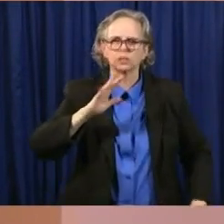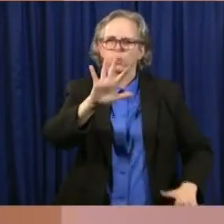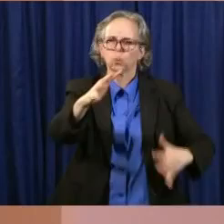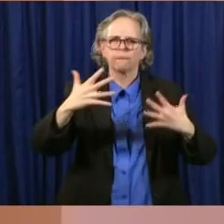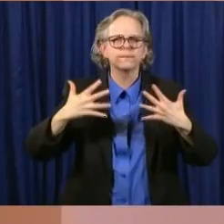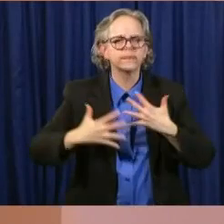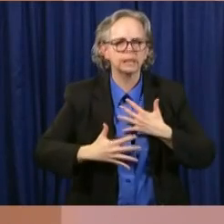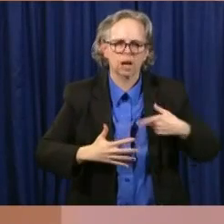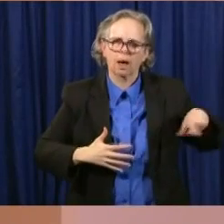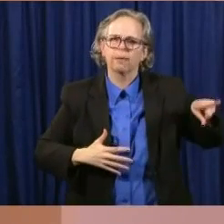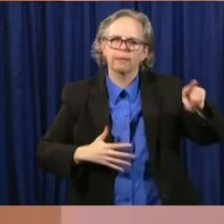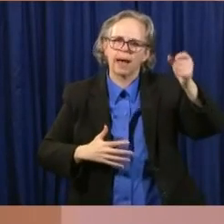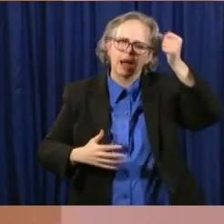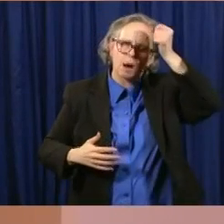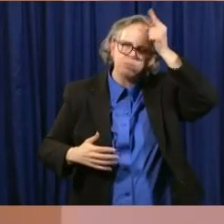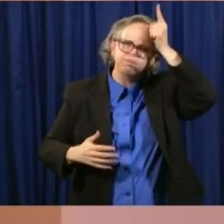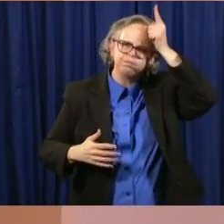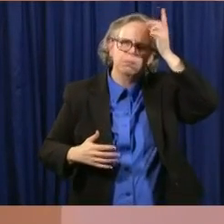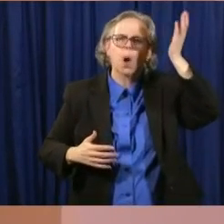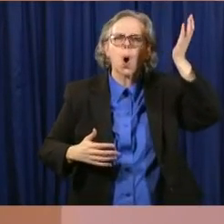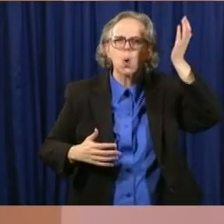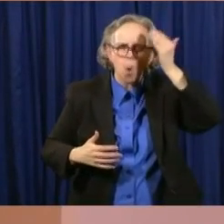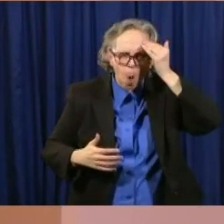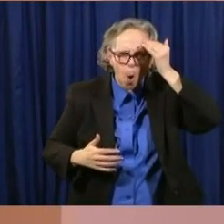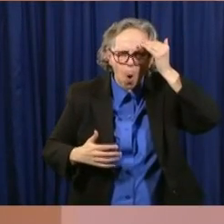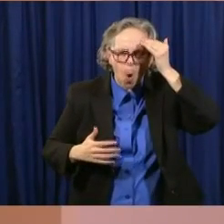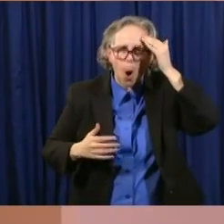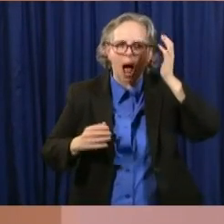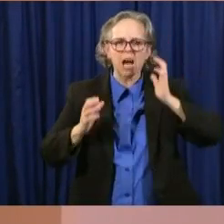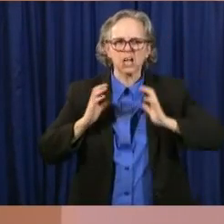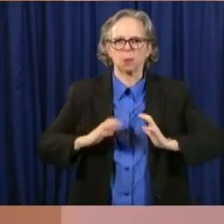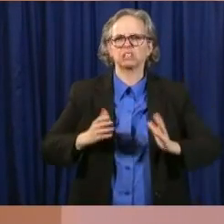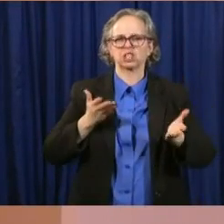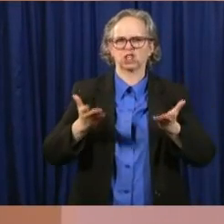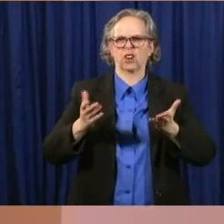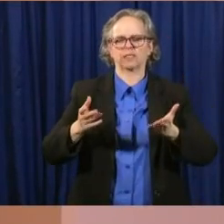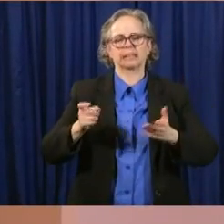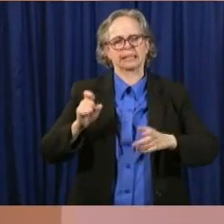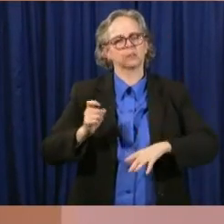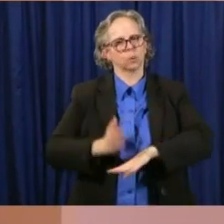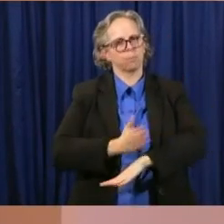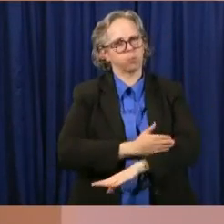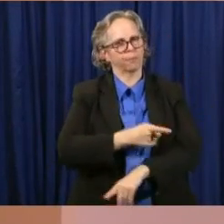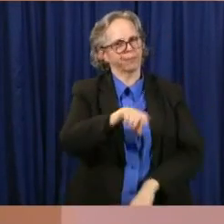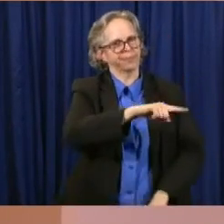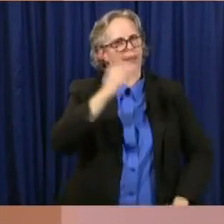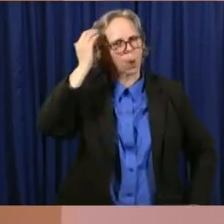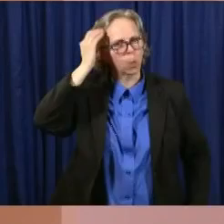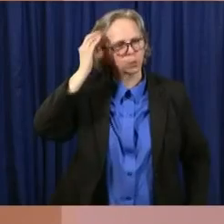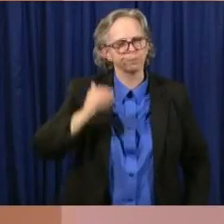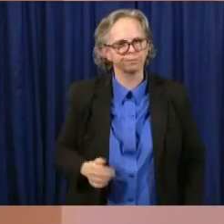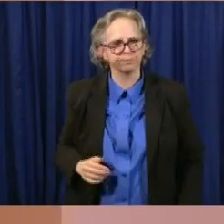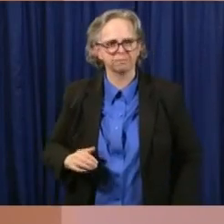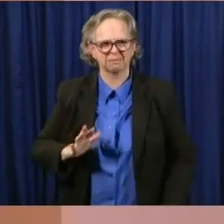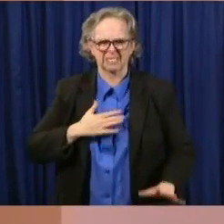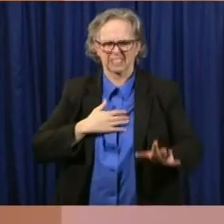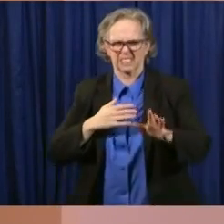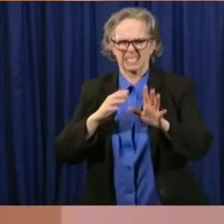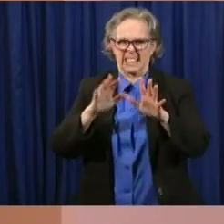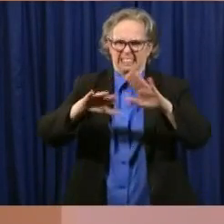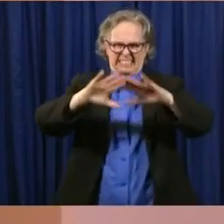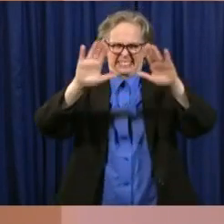needs to get better. Uh, put some perspective on this, the system was built in 2004.